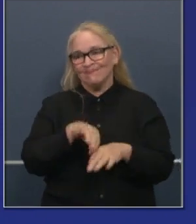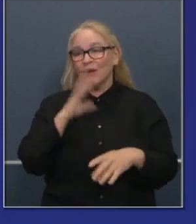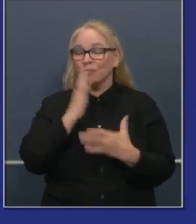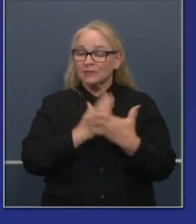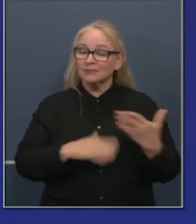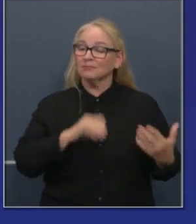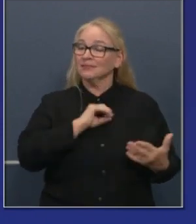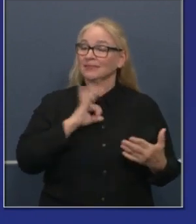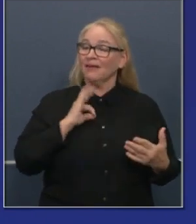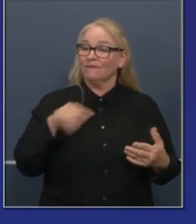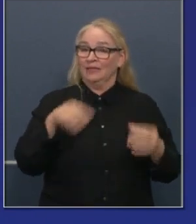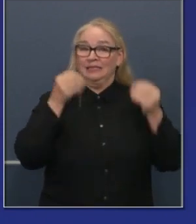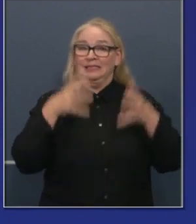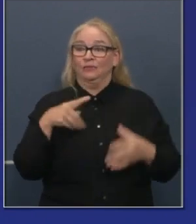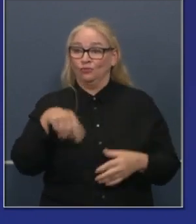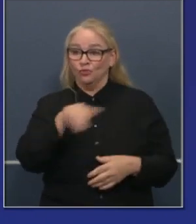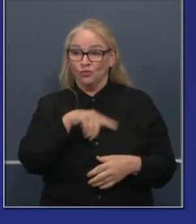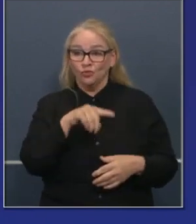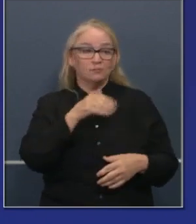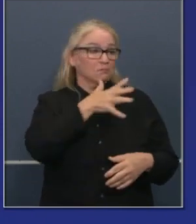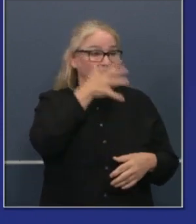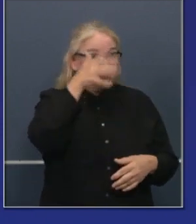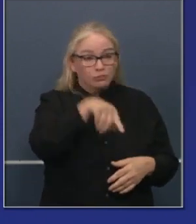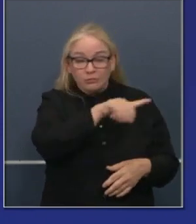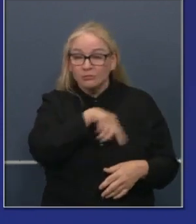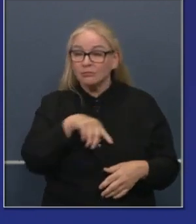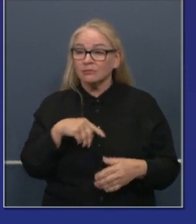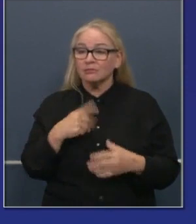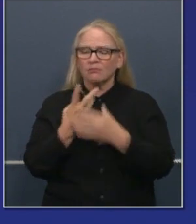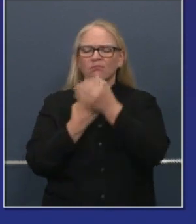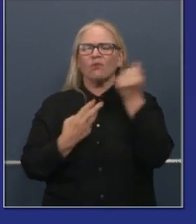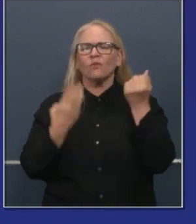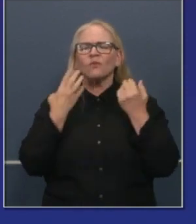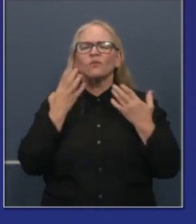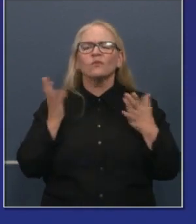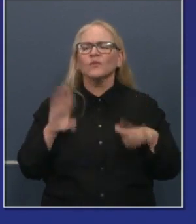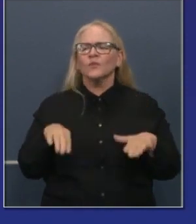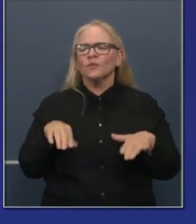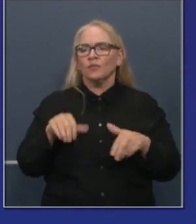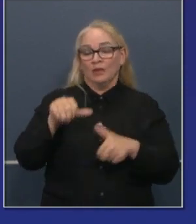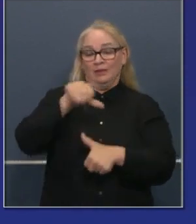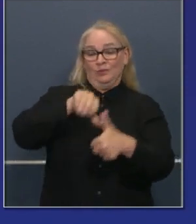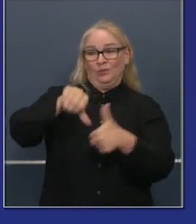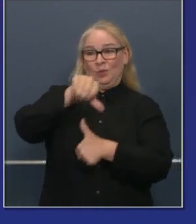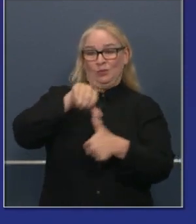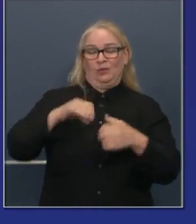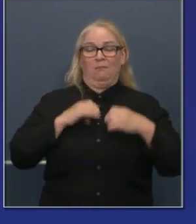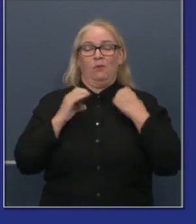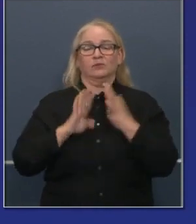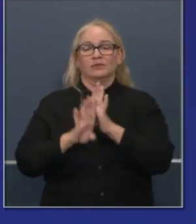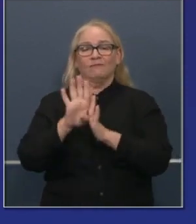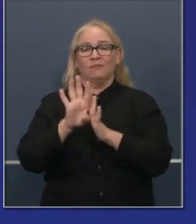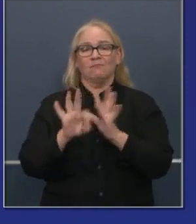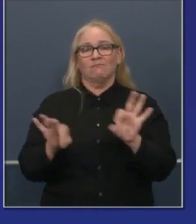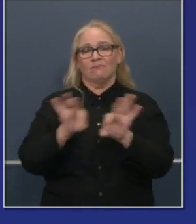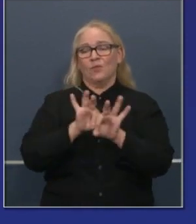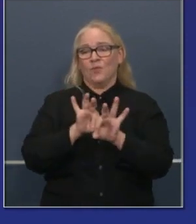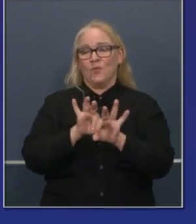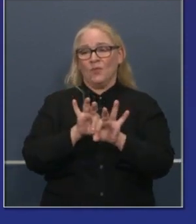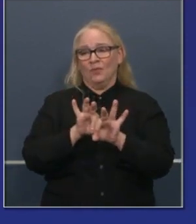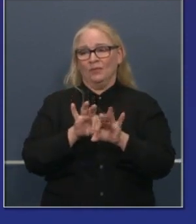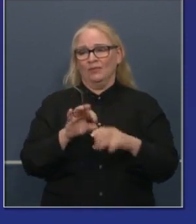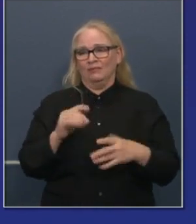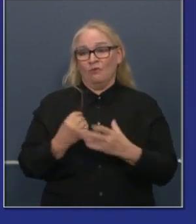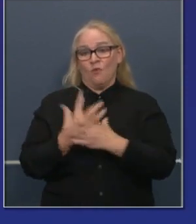teachers, that parents prefer the social emotional learning of in-class education. That is a